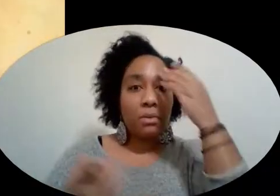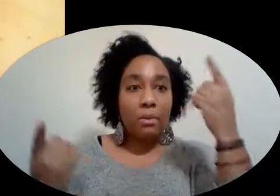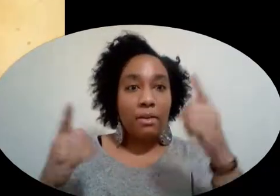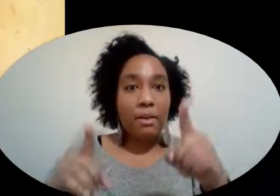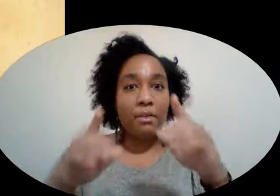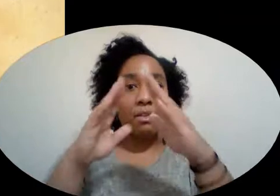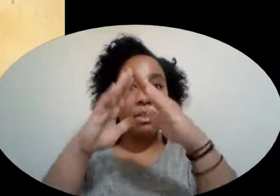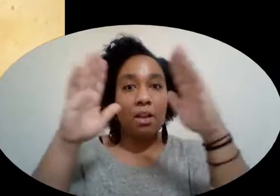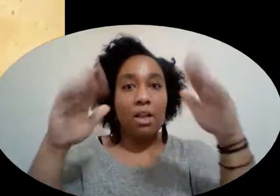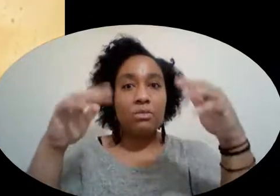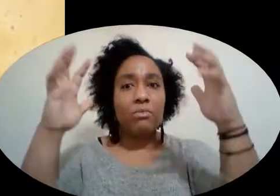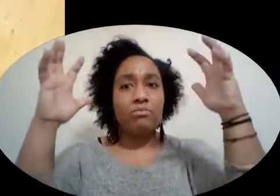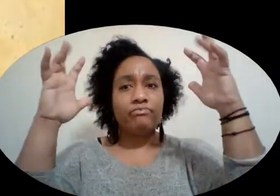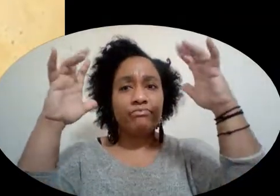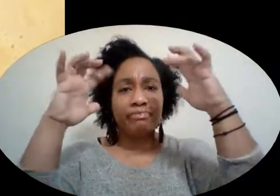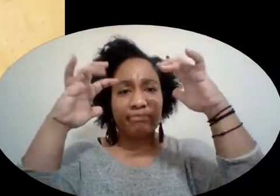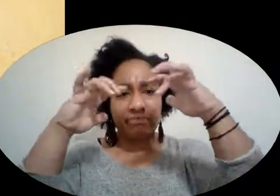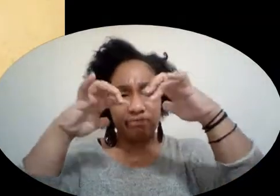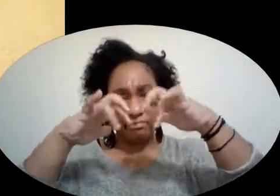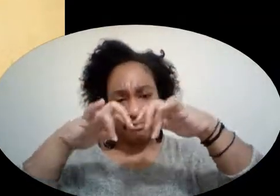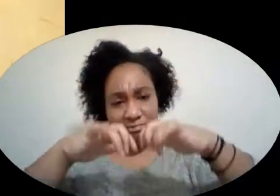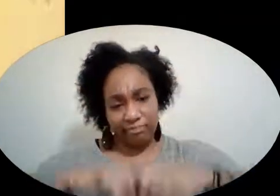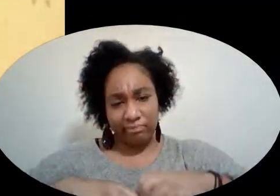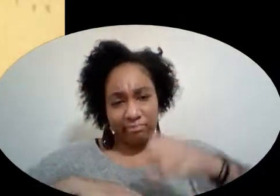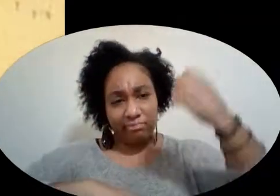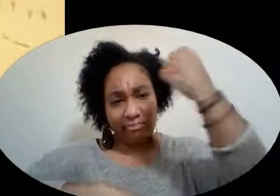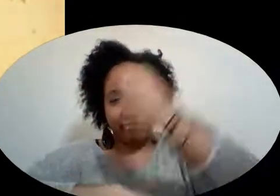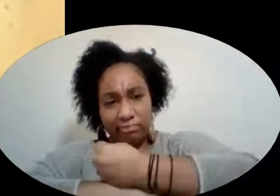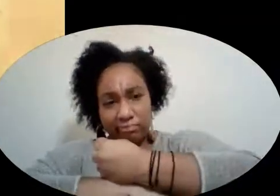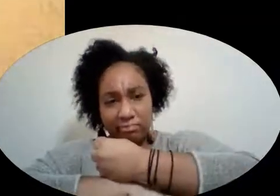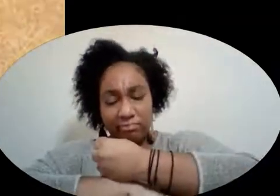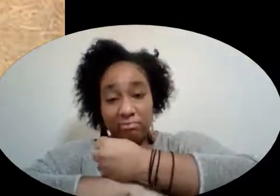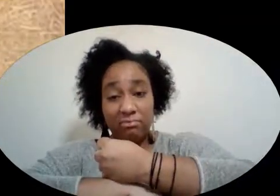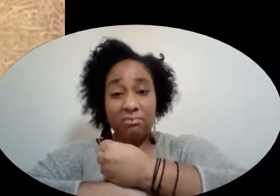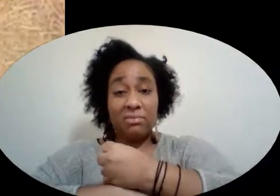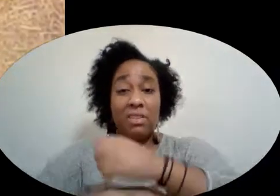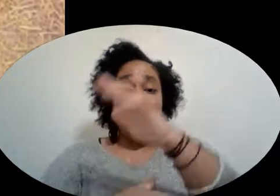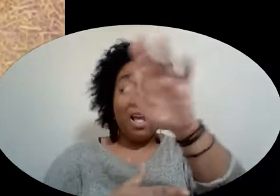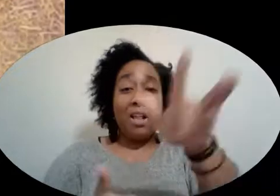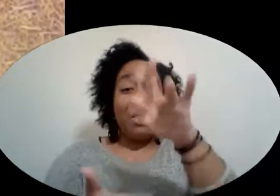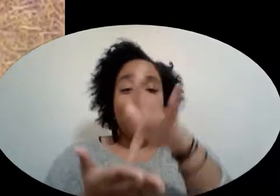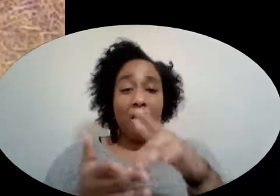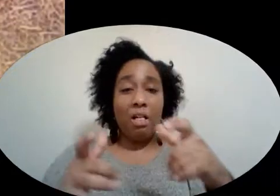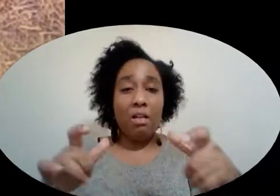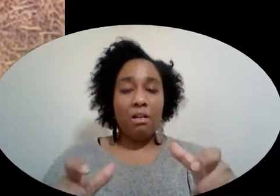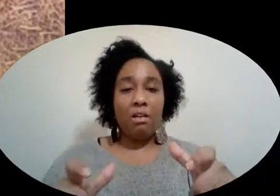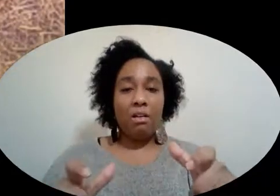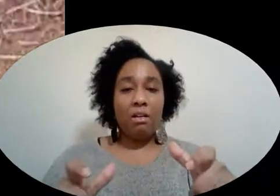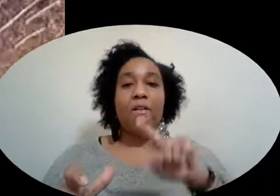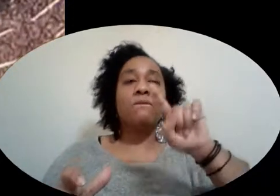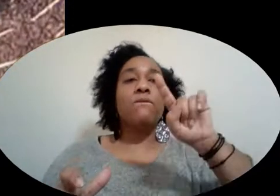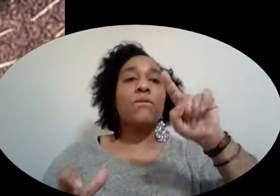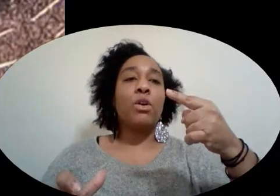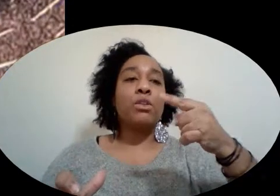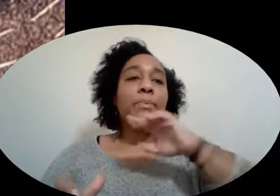That whole darn storehouse fell down And right in the middle of the pot and straw Was the first